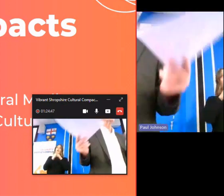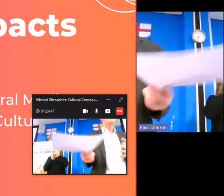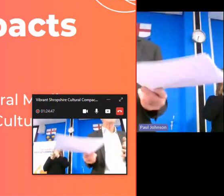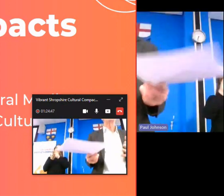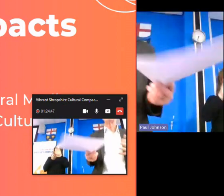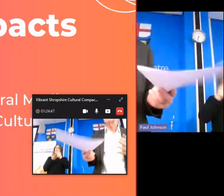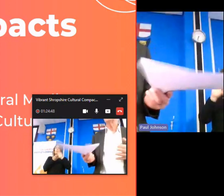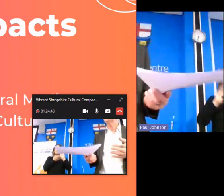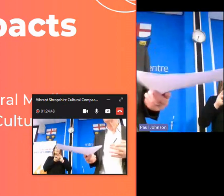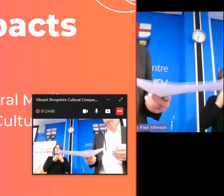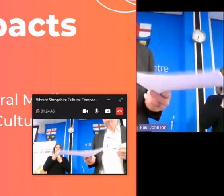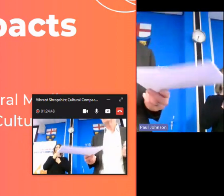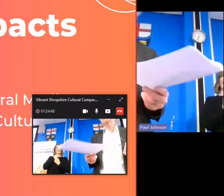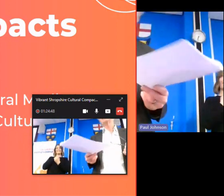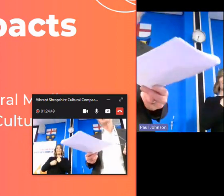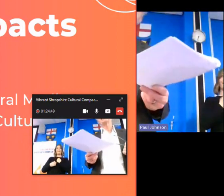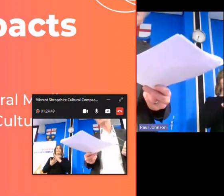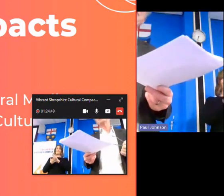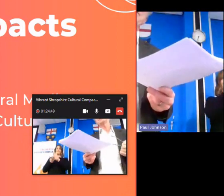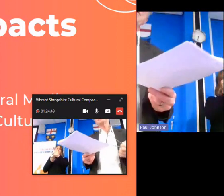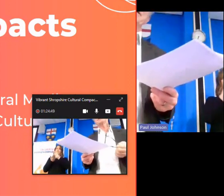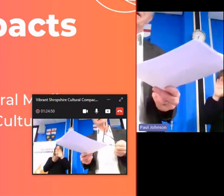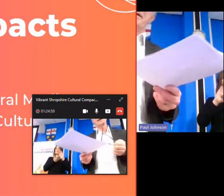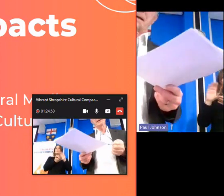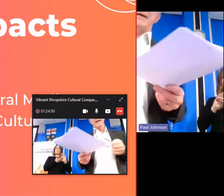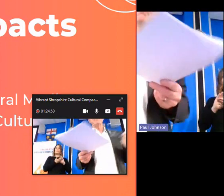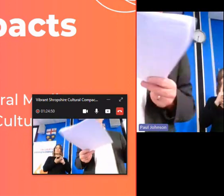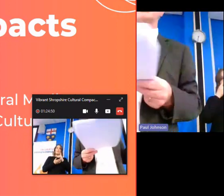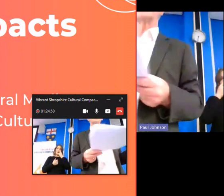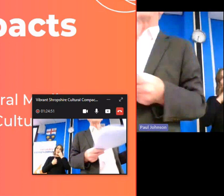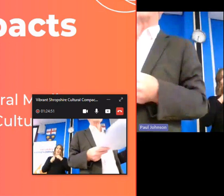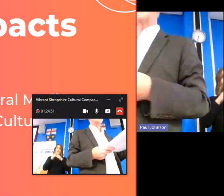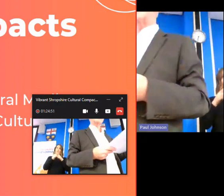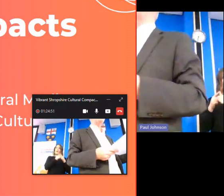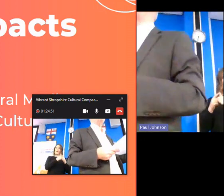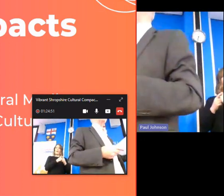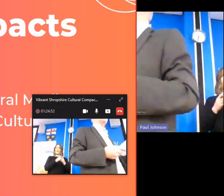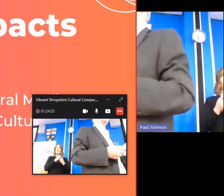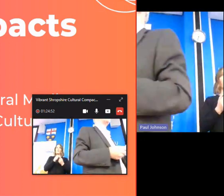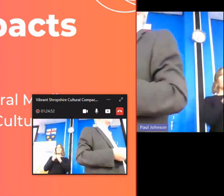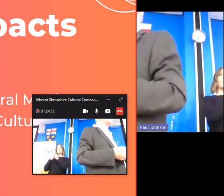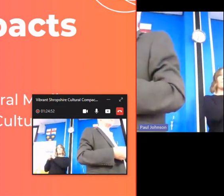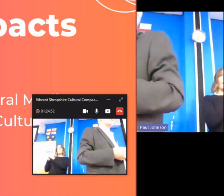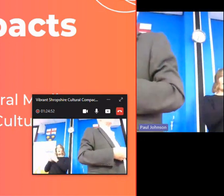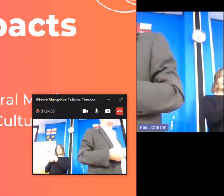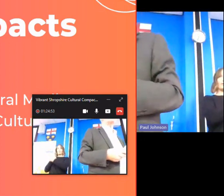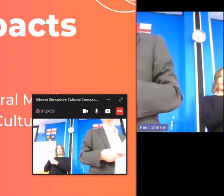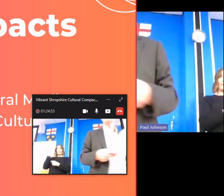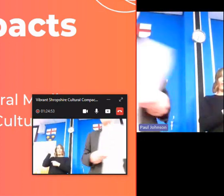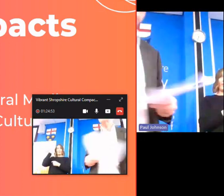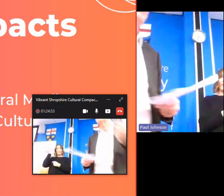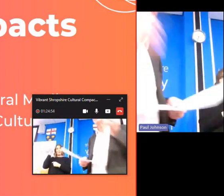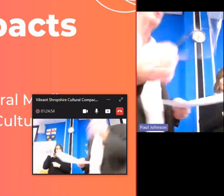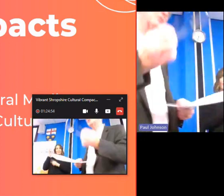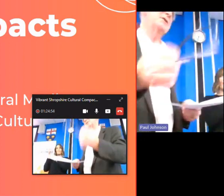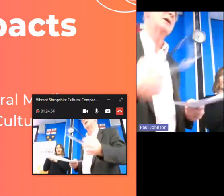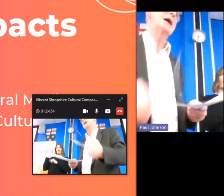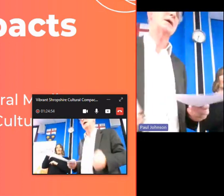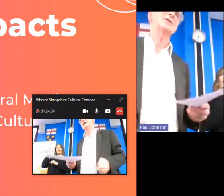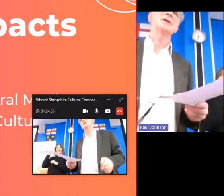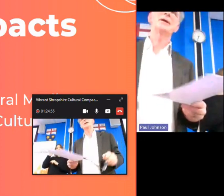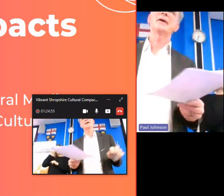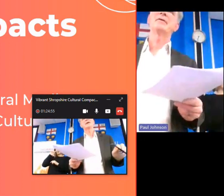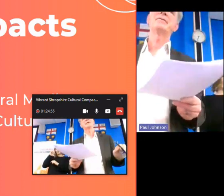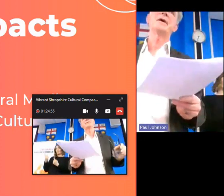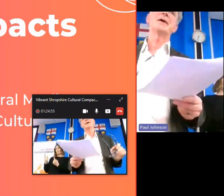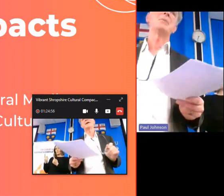as in the independence uh where which was uh in partnership with again with the local authority but the local authority itself could not